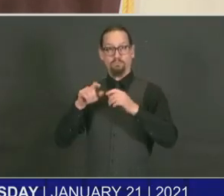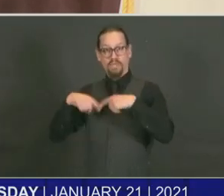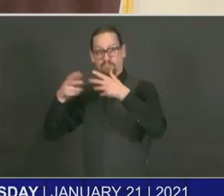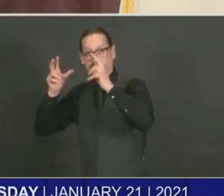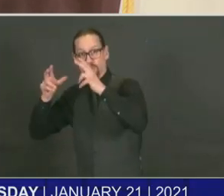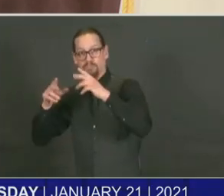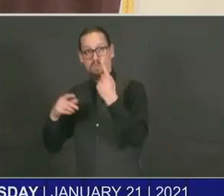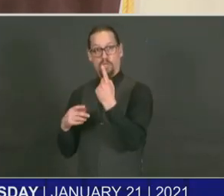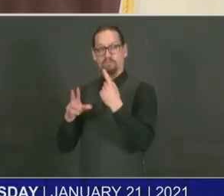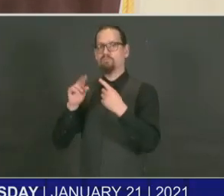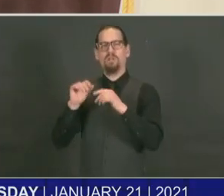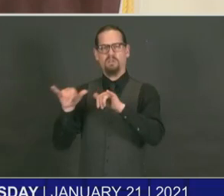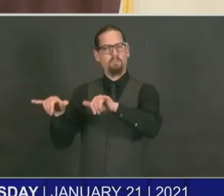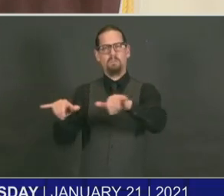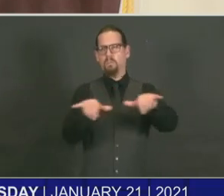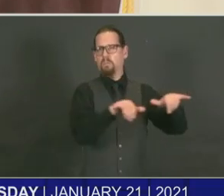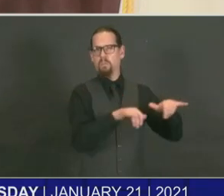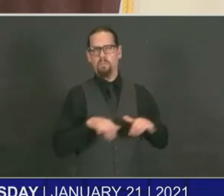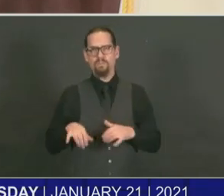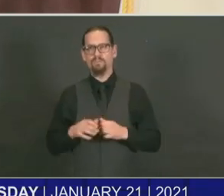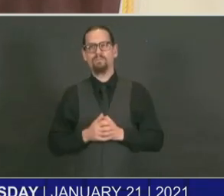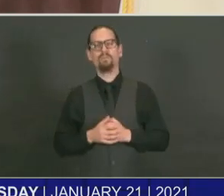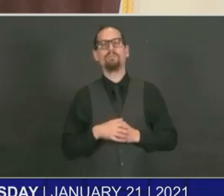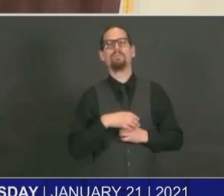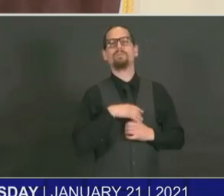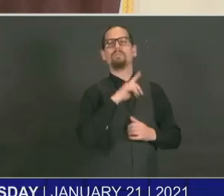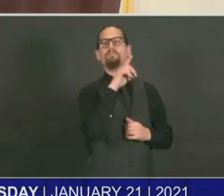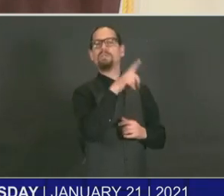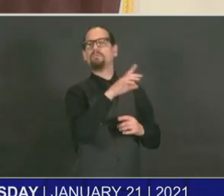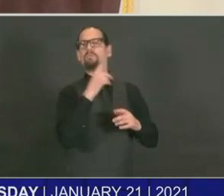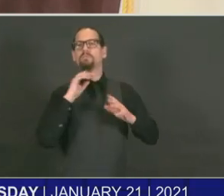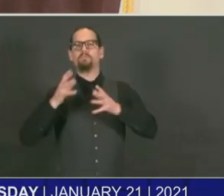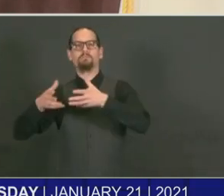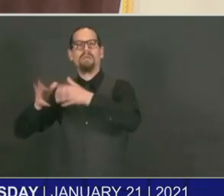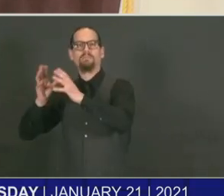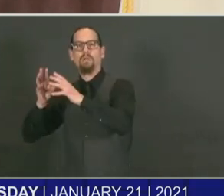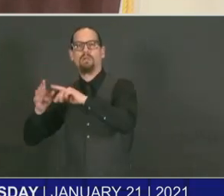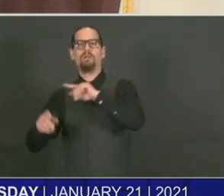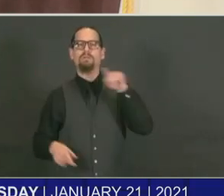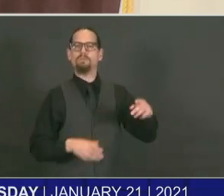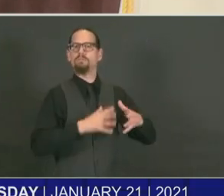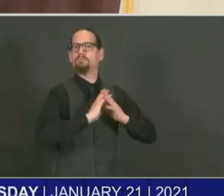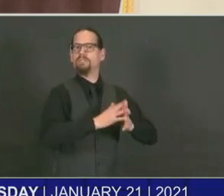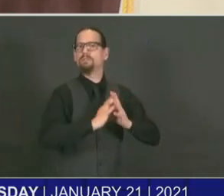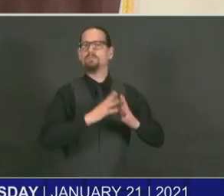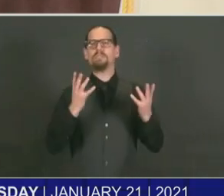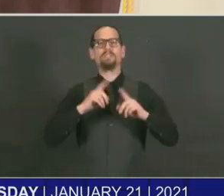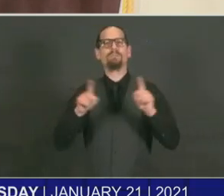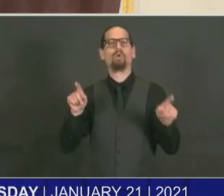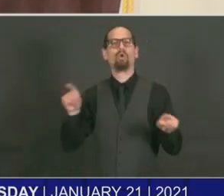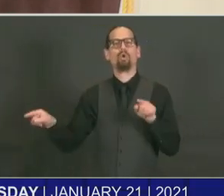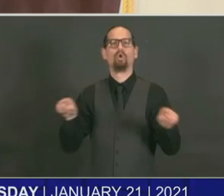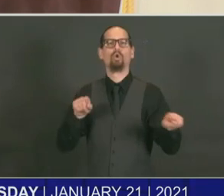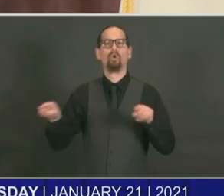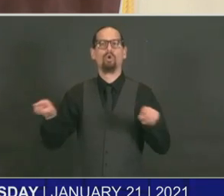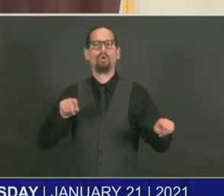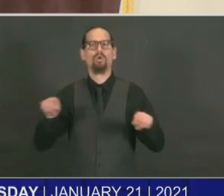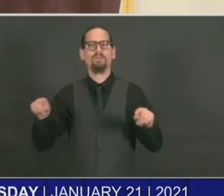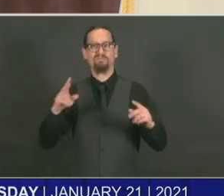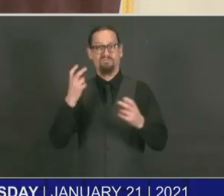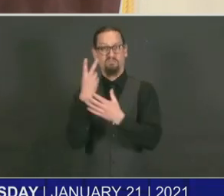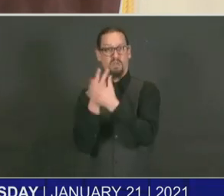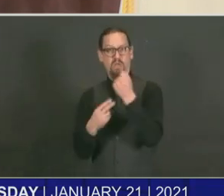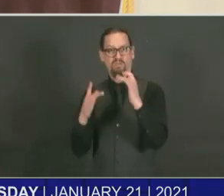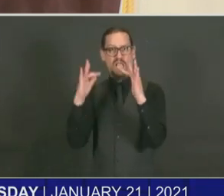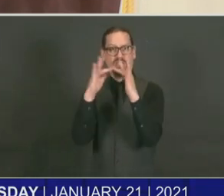say wrestling which is not permitted? mean both sports you're making contact with another person for an extended period of time inside a closed